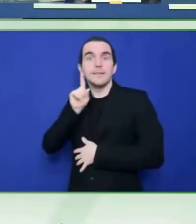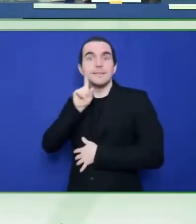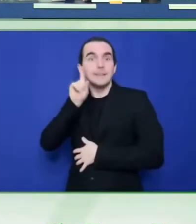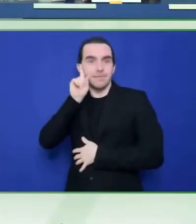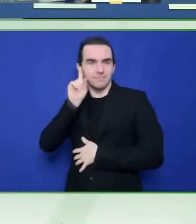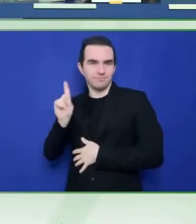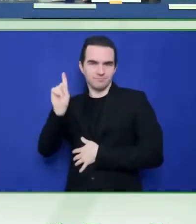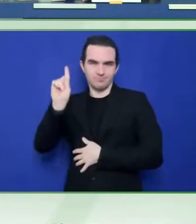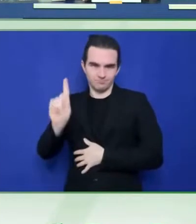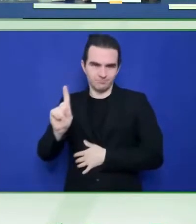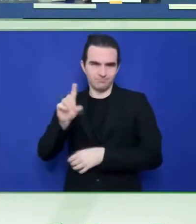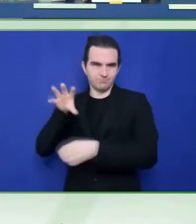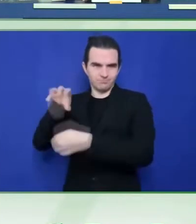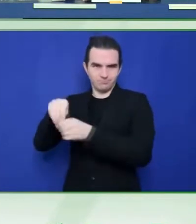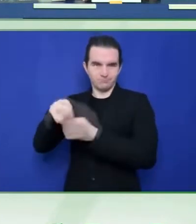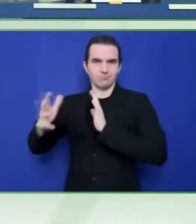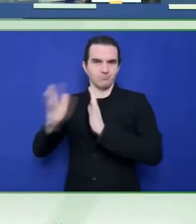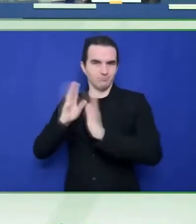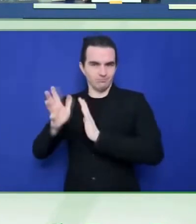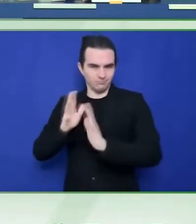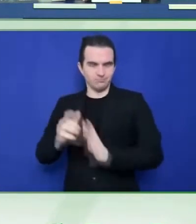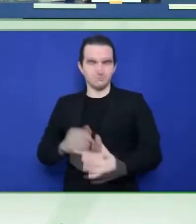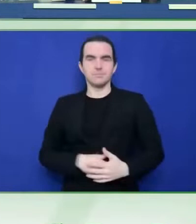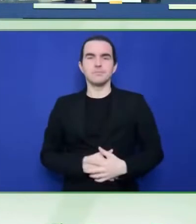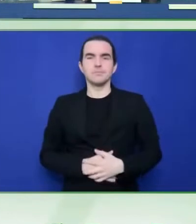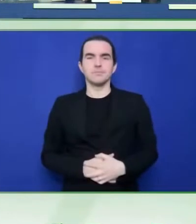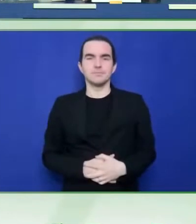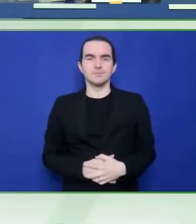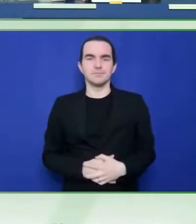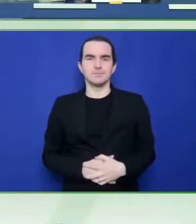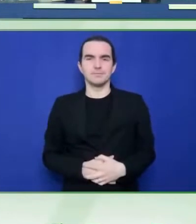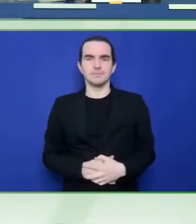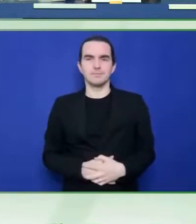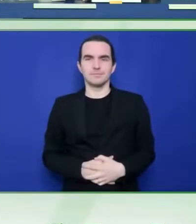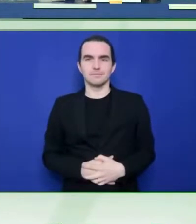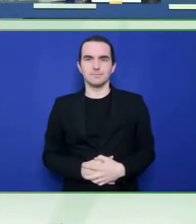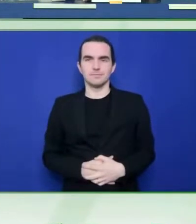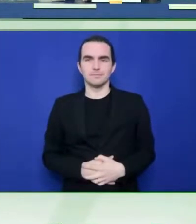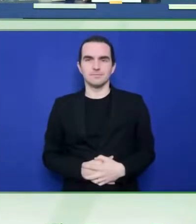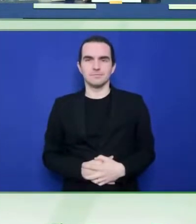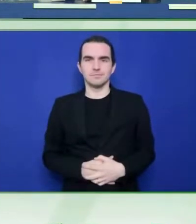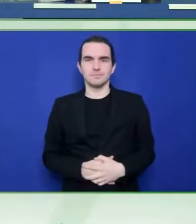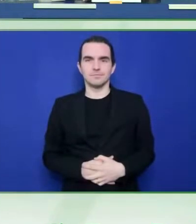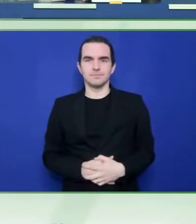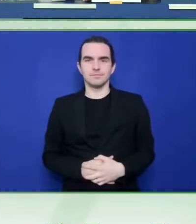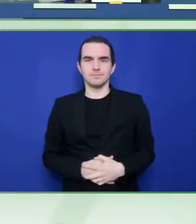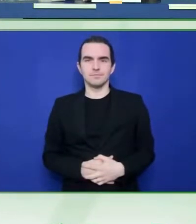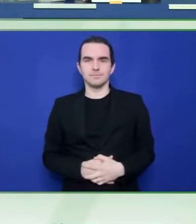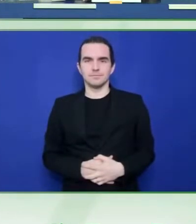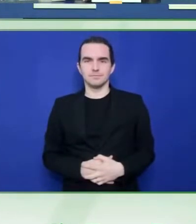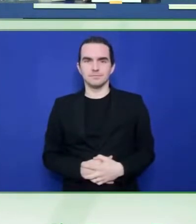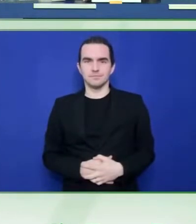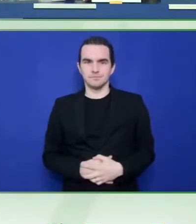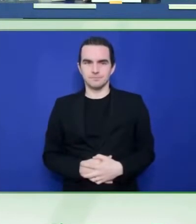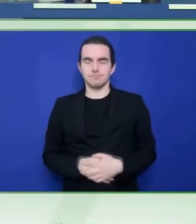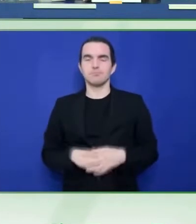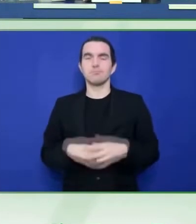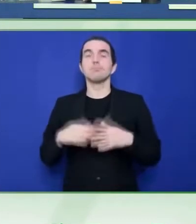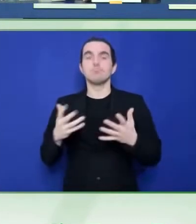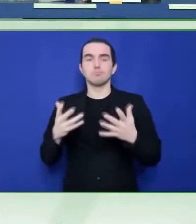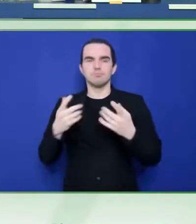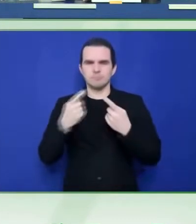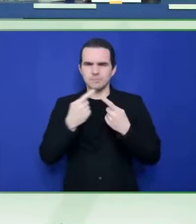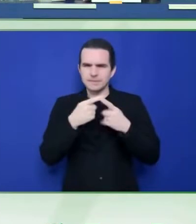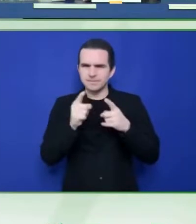One of these efforts was our innovative major campaign named Sign Language is a Language